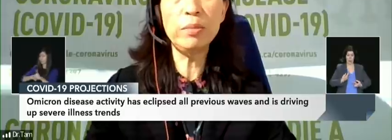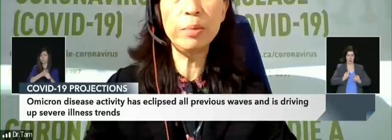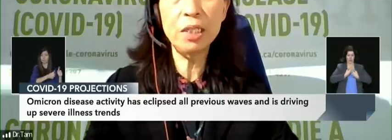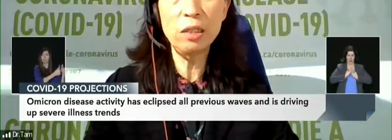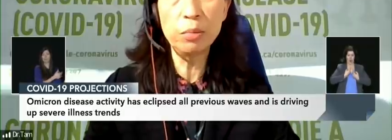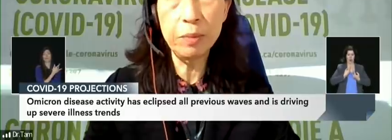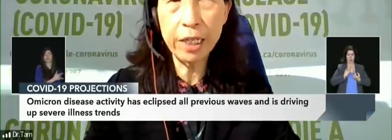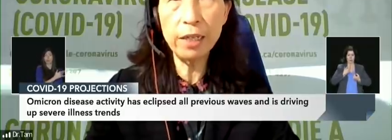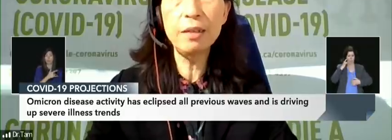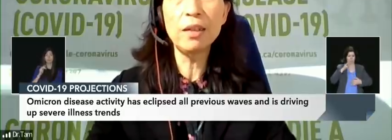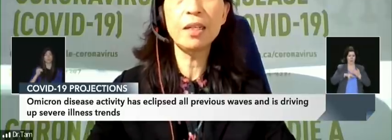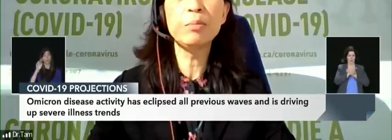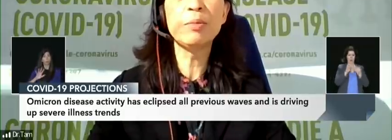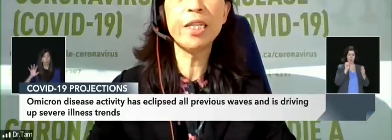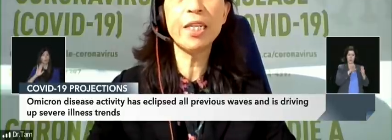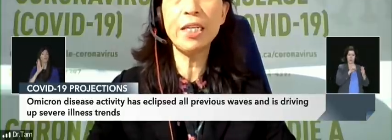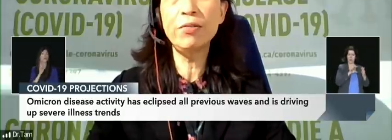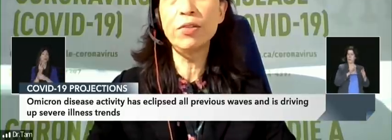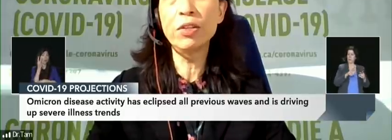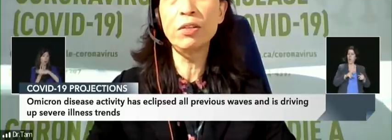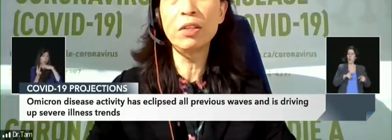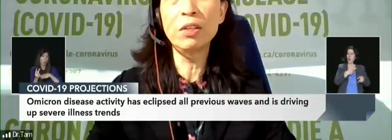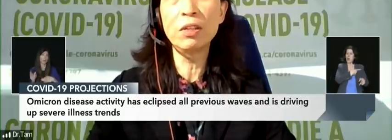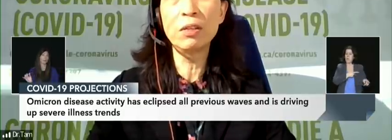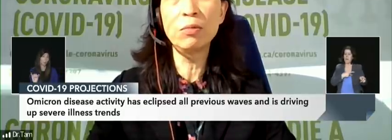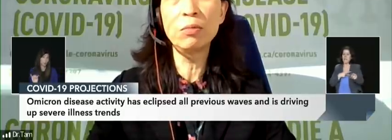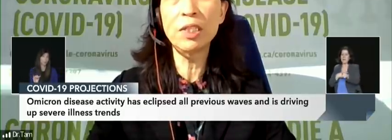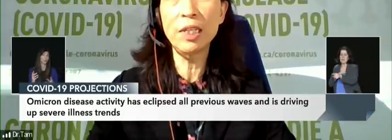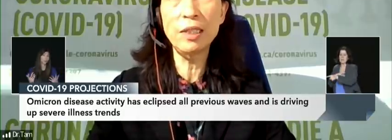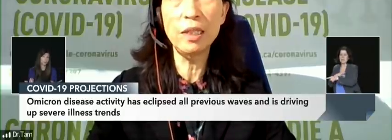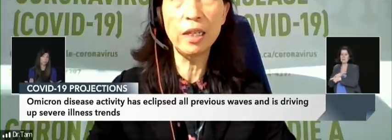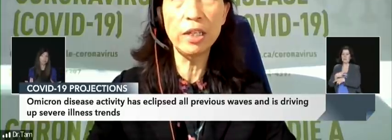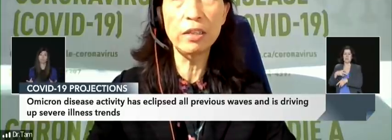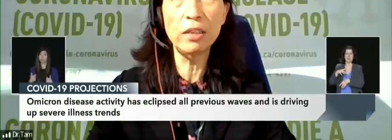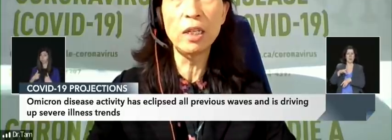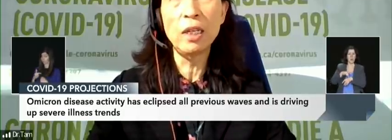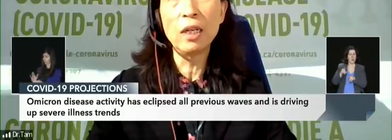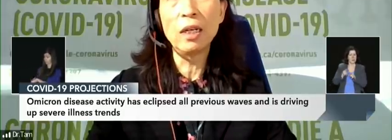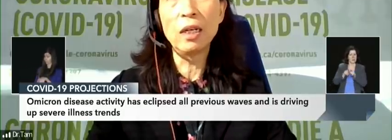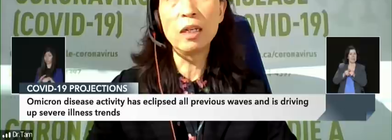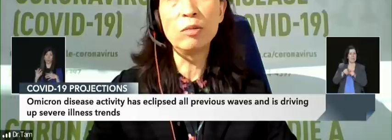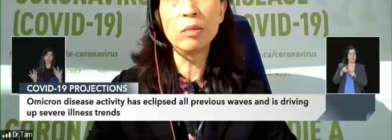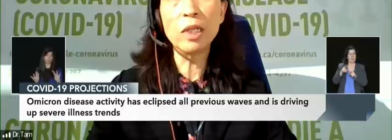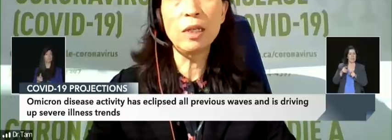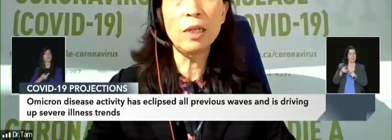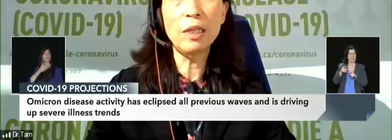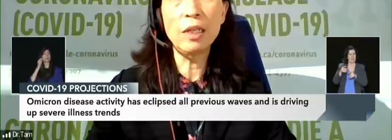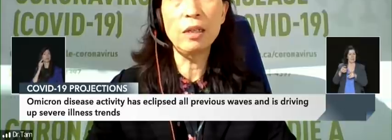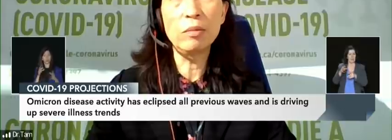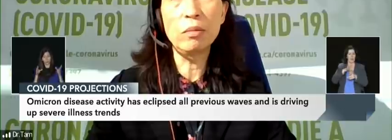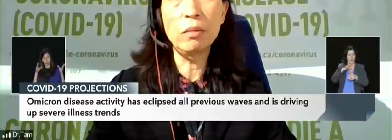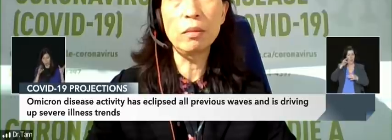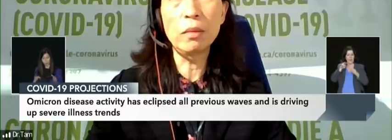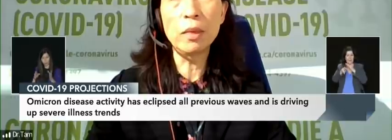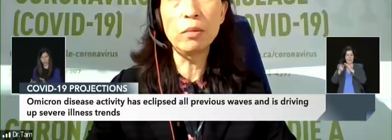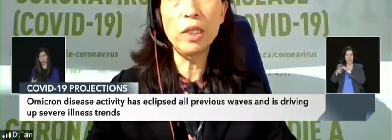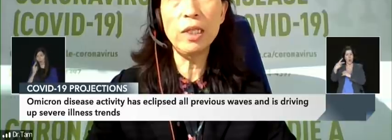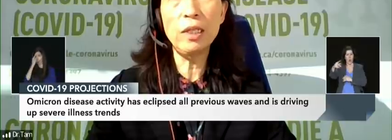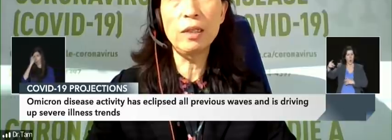it's always better to prepare and prepare ahead for the worst-case scenarios. I think